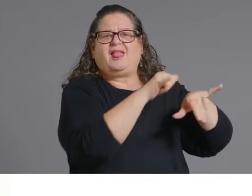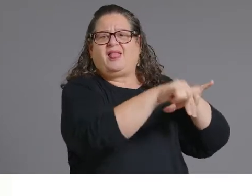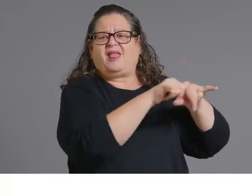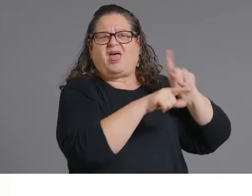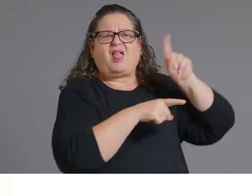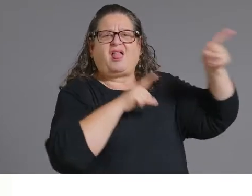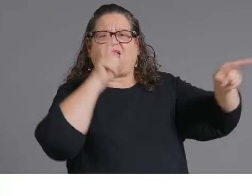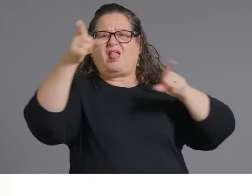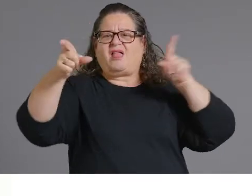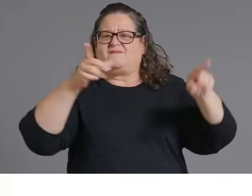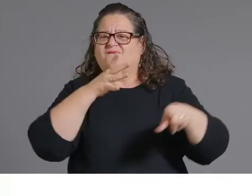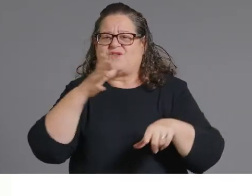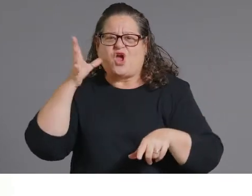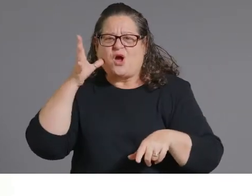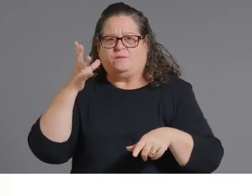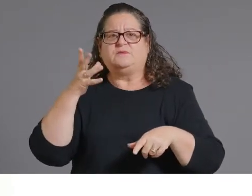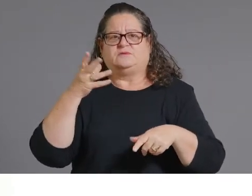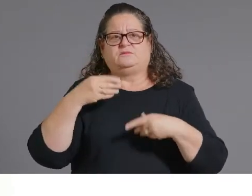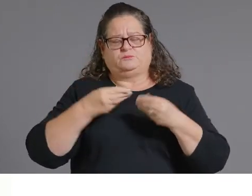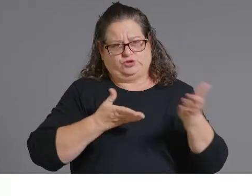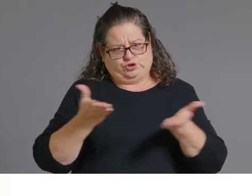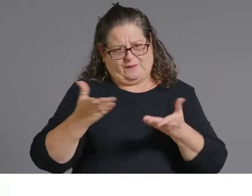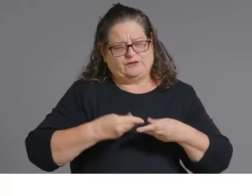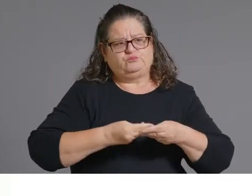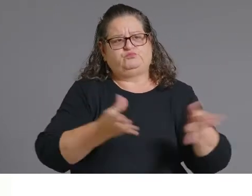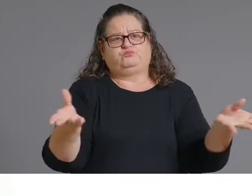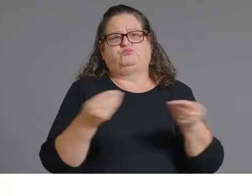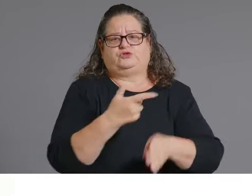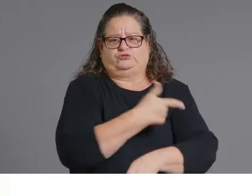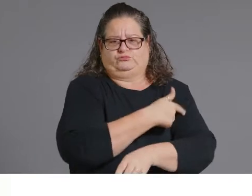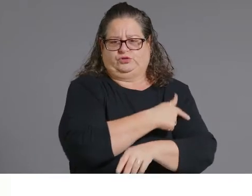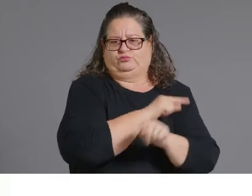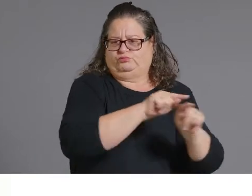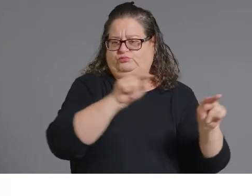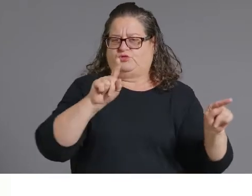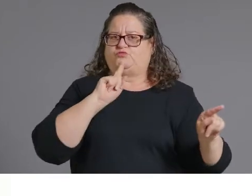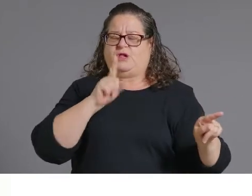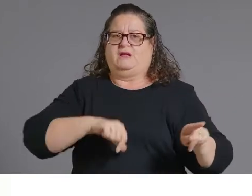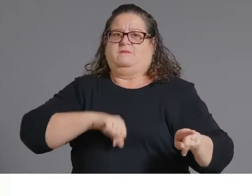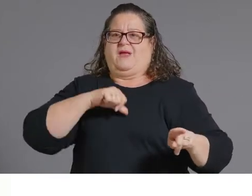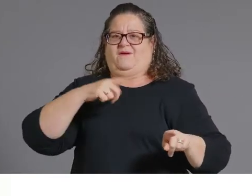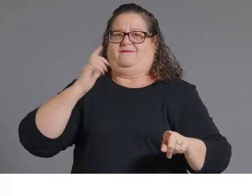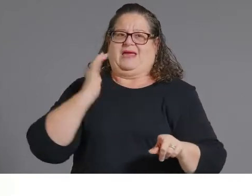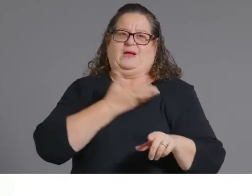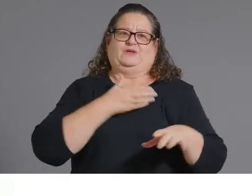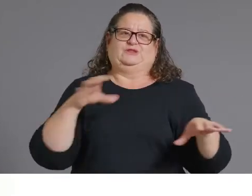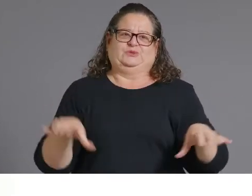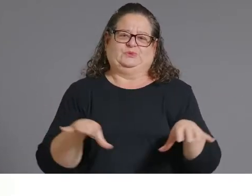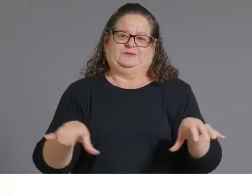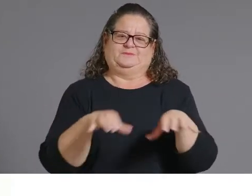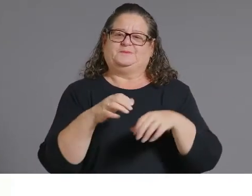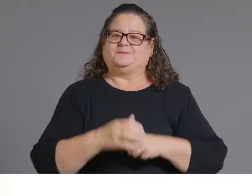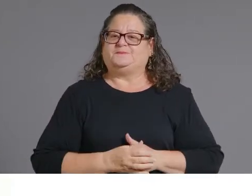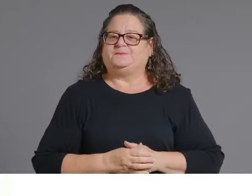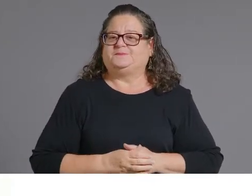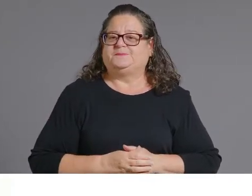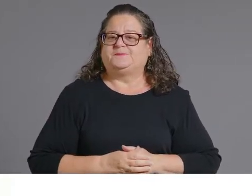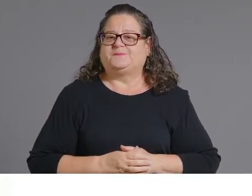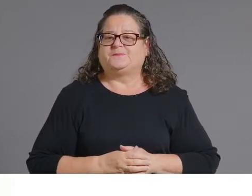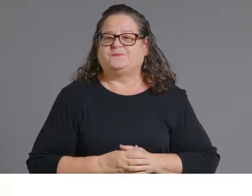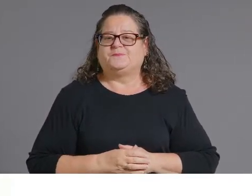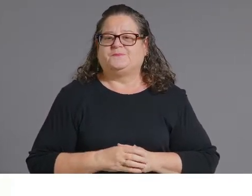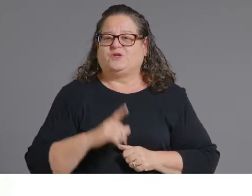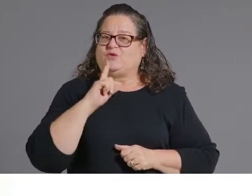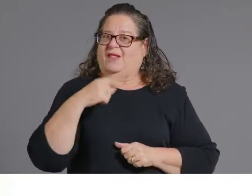from the Centers for Disease Control and Prevention. We have worked very closely with our partners to ensure that there's vaccine access for